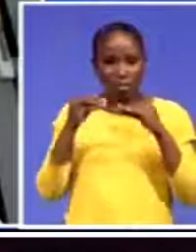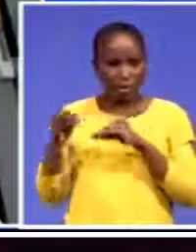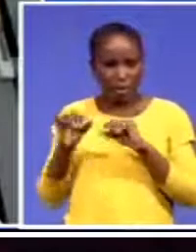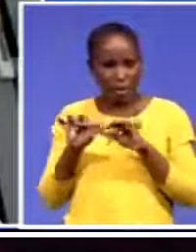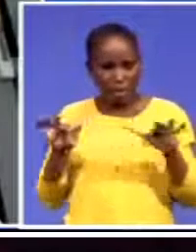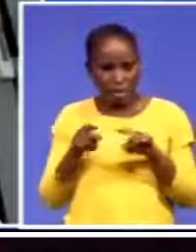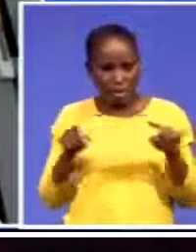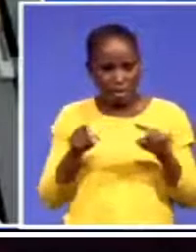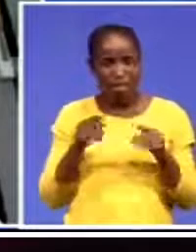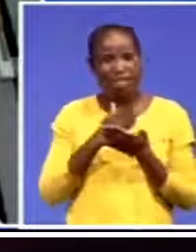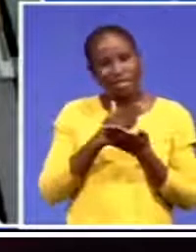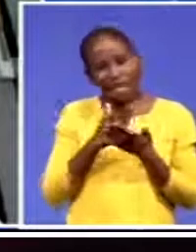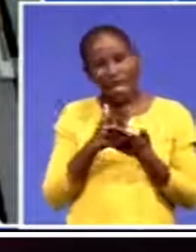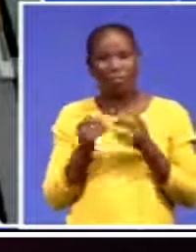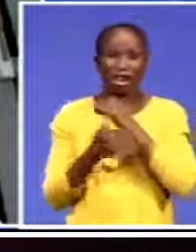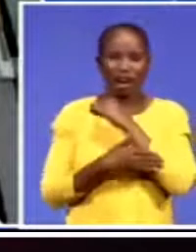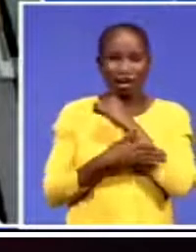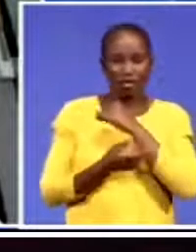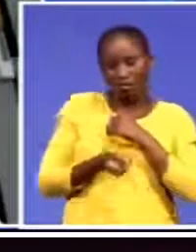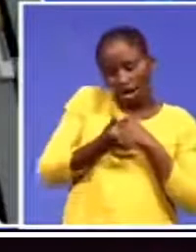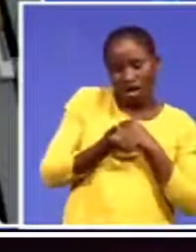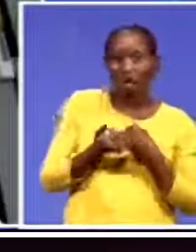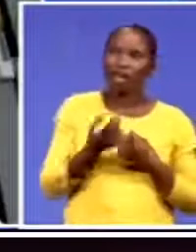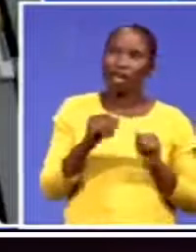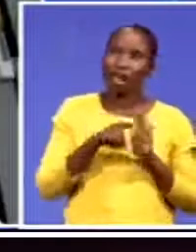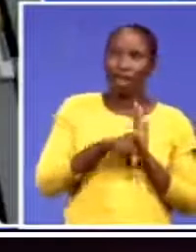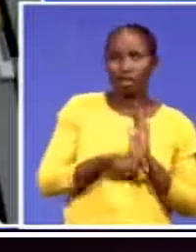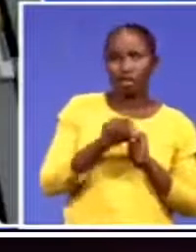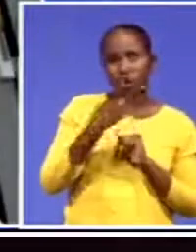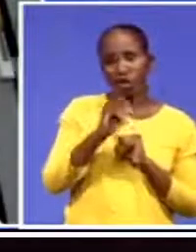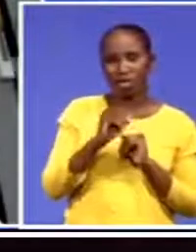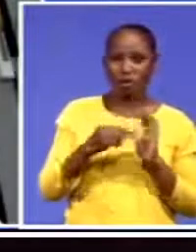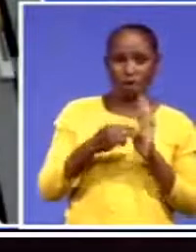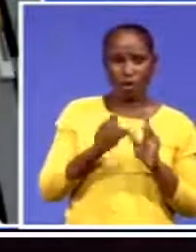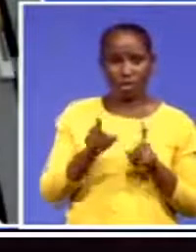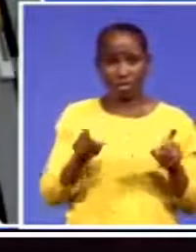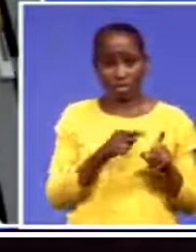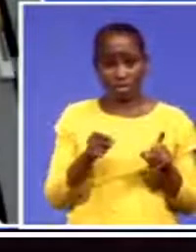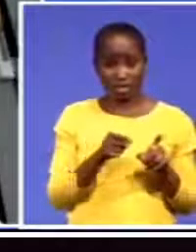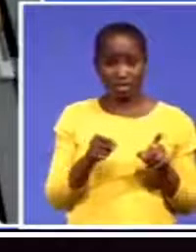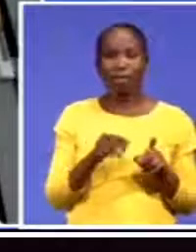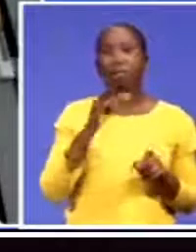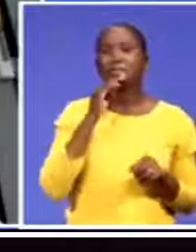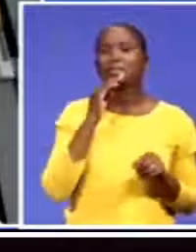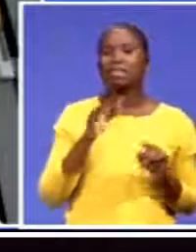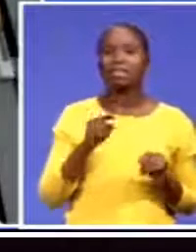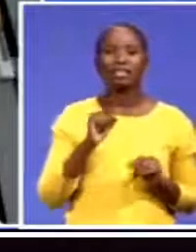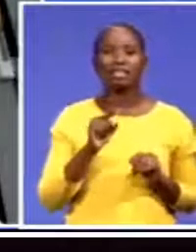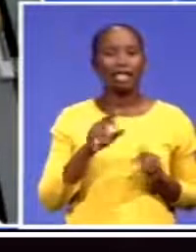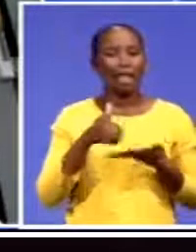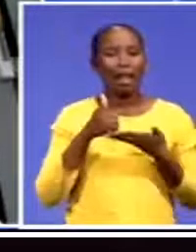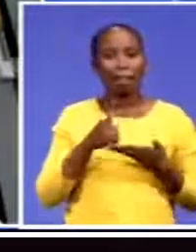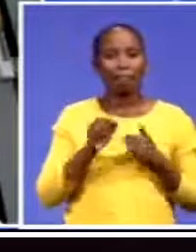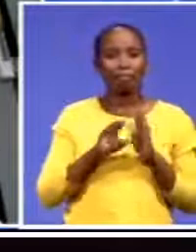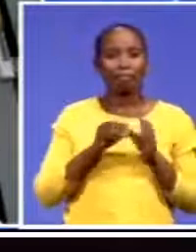less than 20 million. How does this help us going forward, especially the traders attending